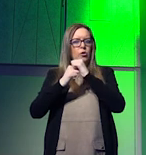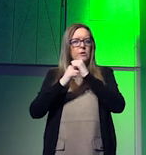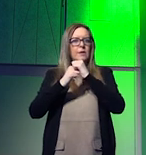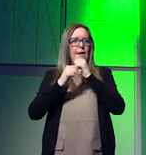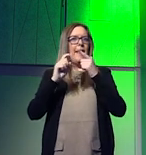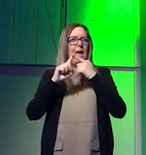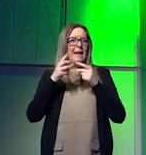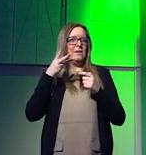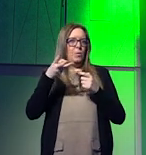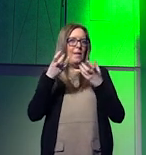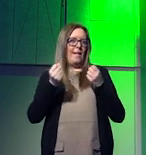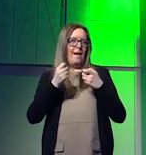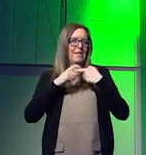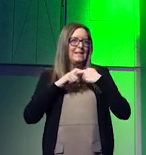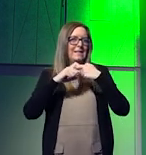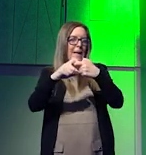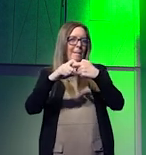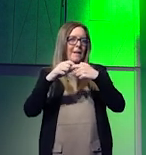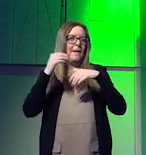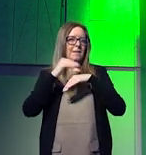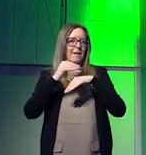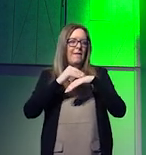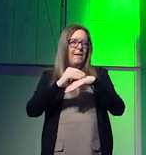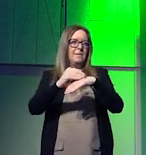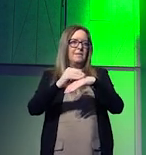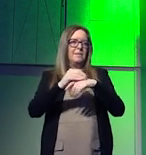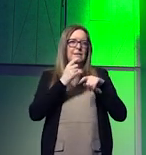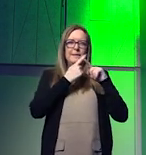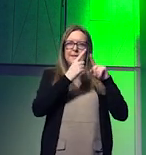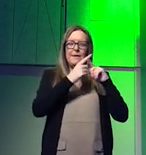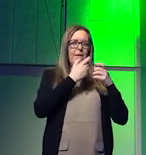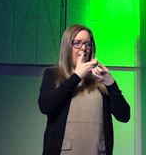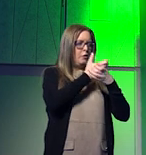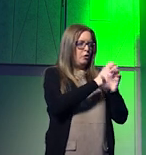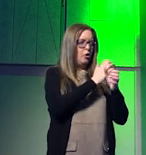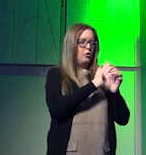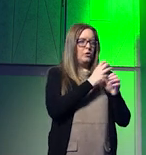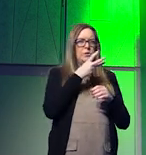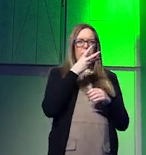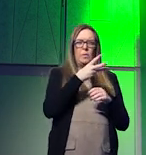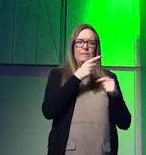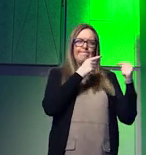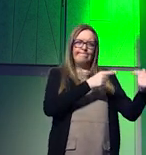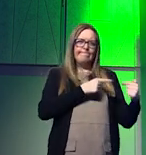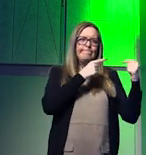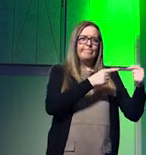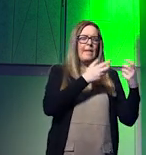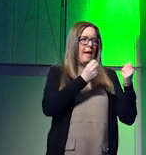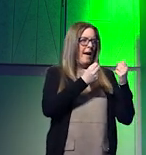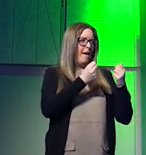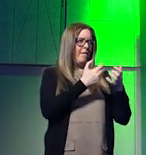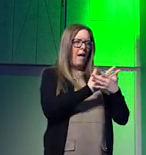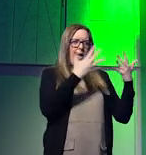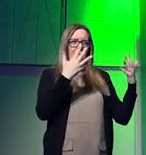destabilizing effects in countries where the social contract is brittle and where you have large population